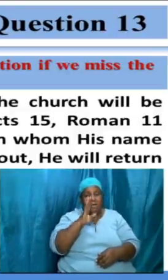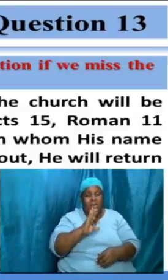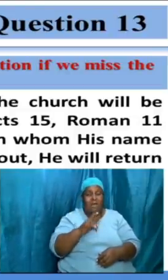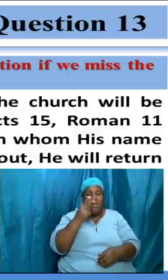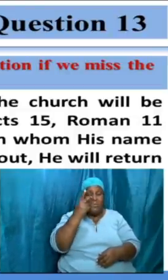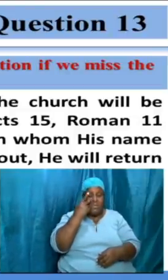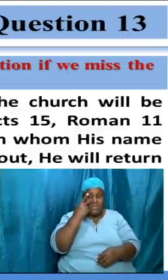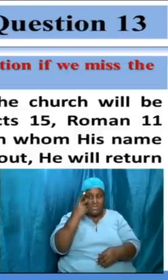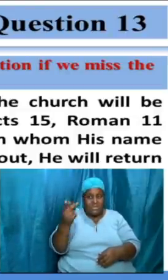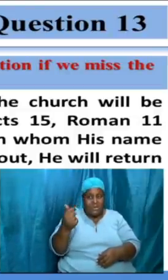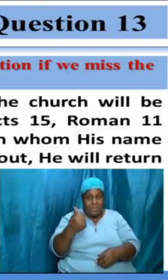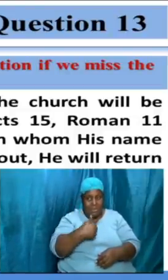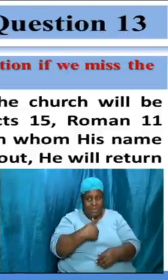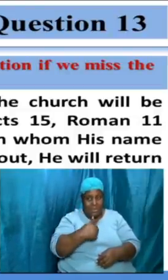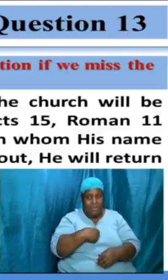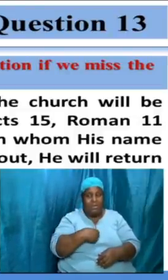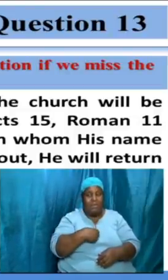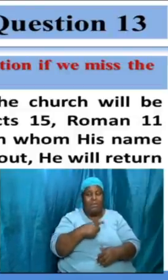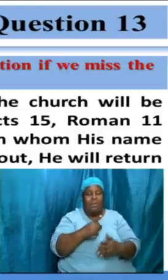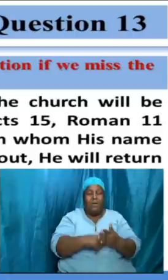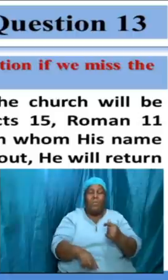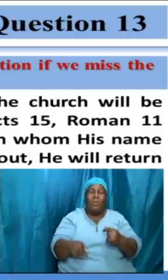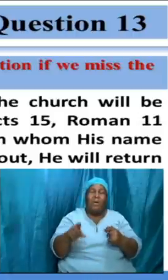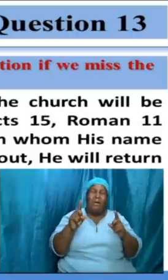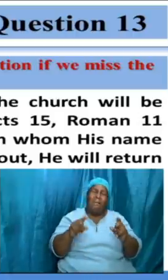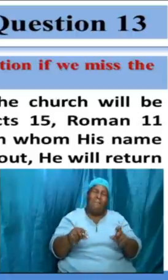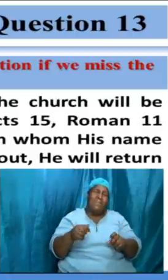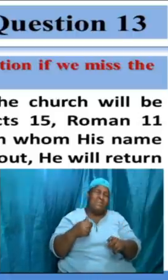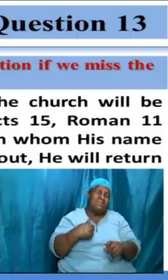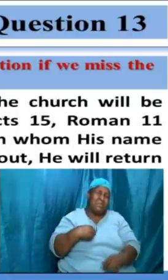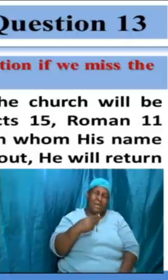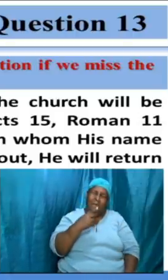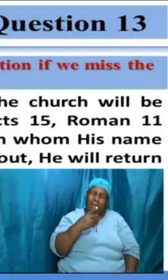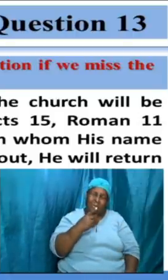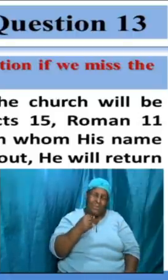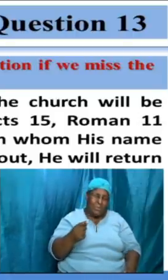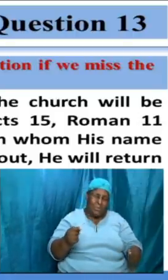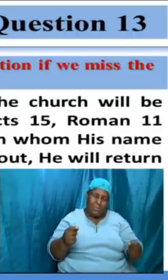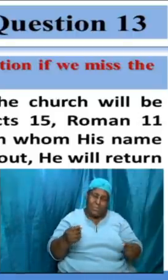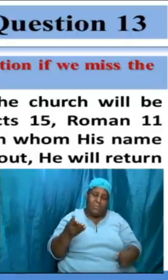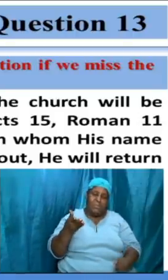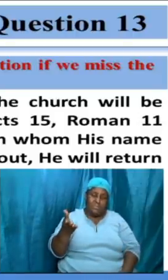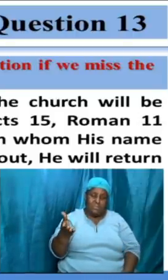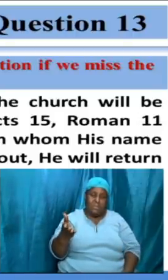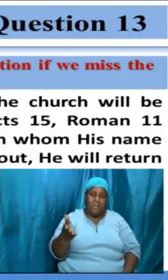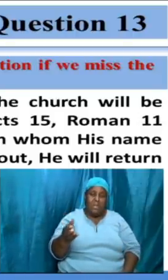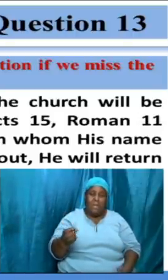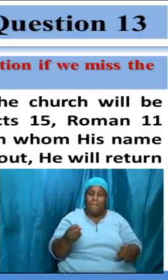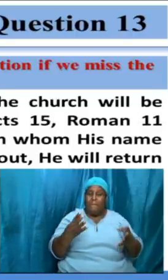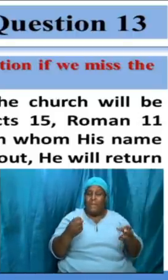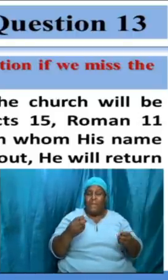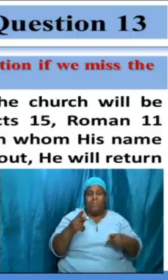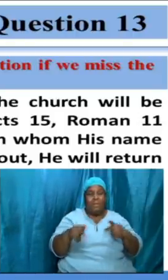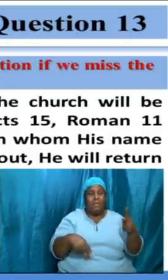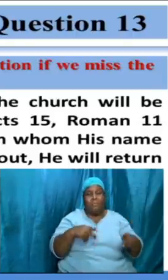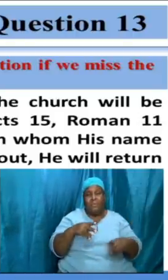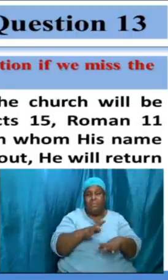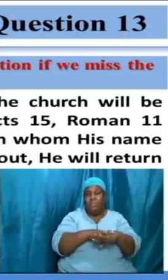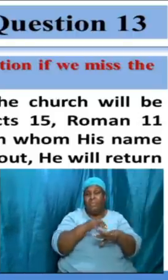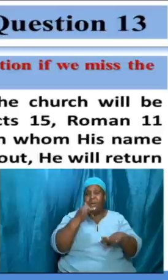see me what must i do and a couple of the folks that have been calling